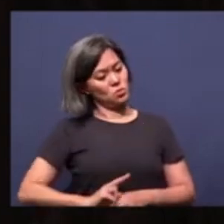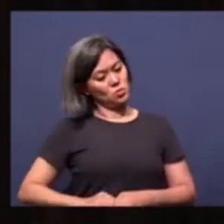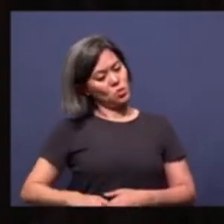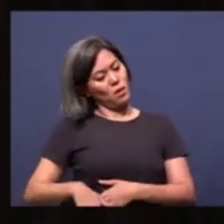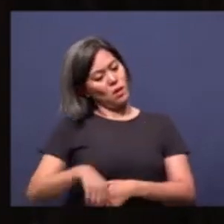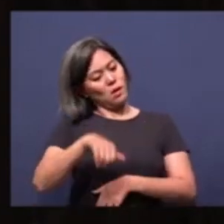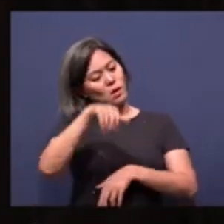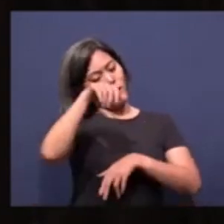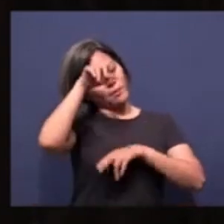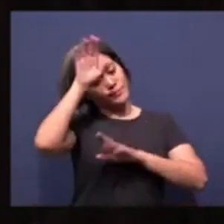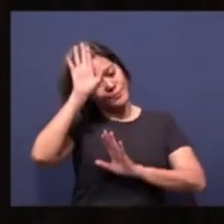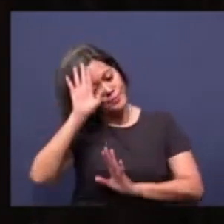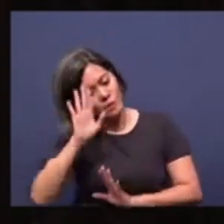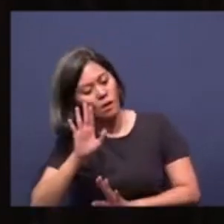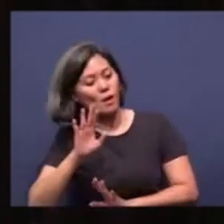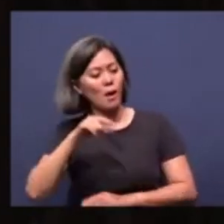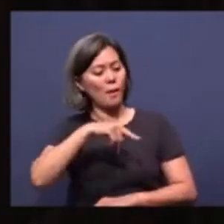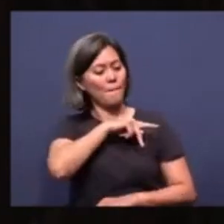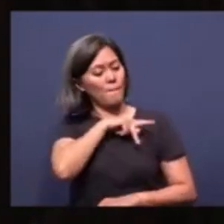Charles.